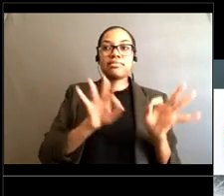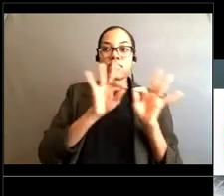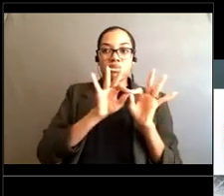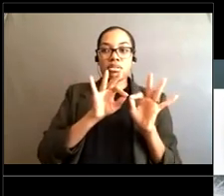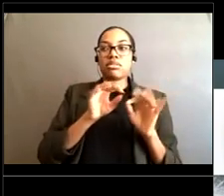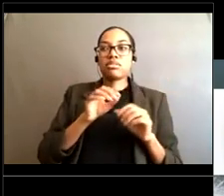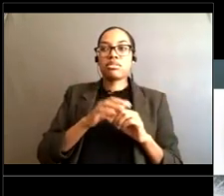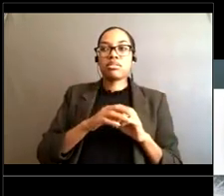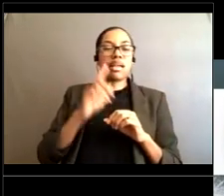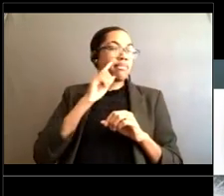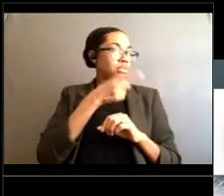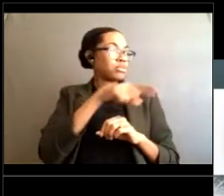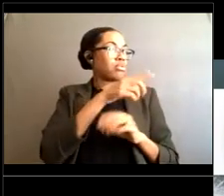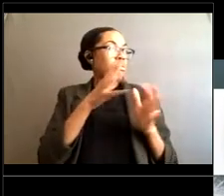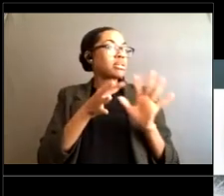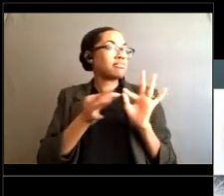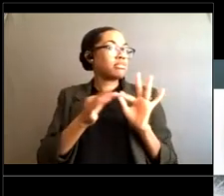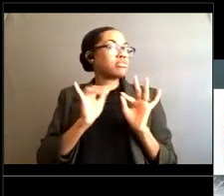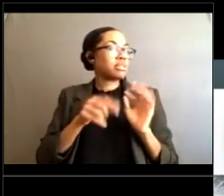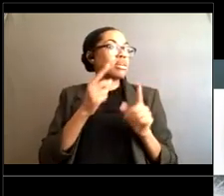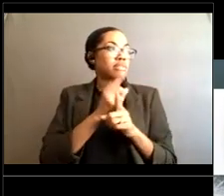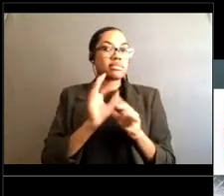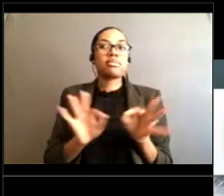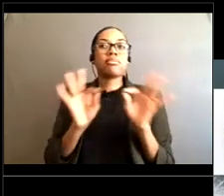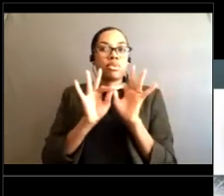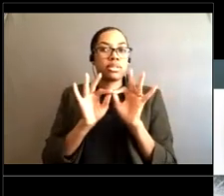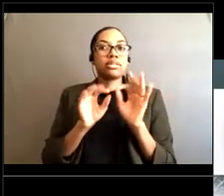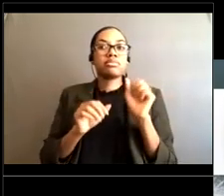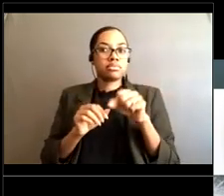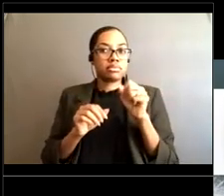I think you all have said that a few times. That's a yes